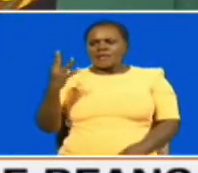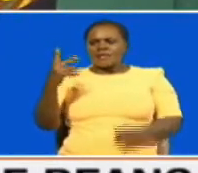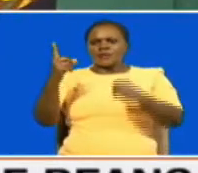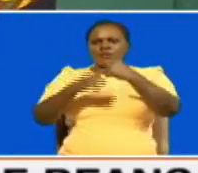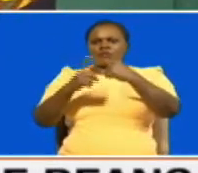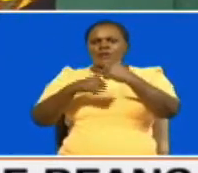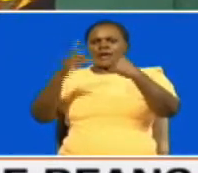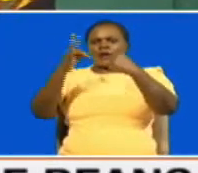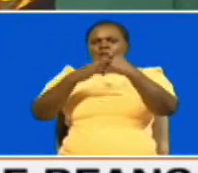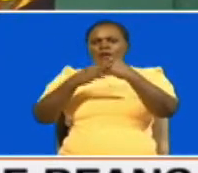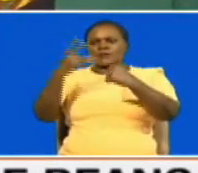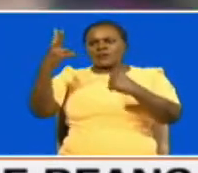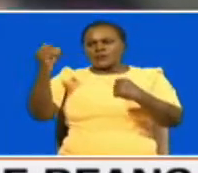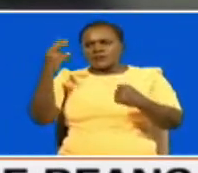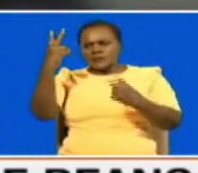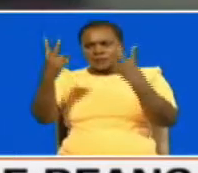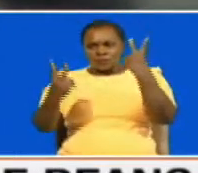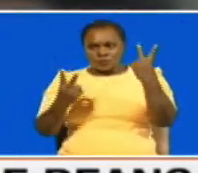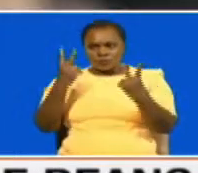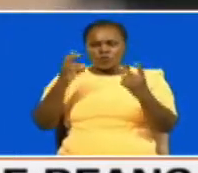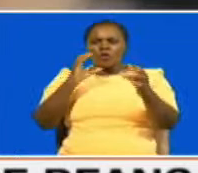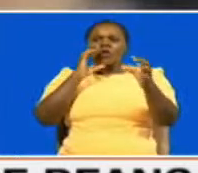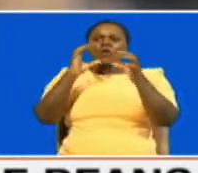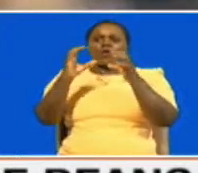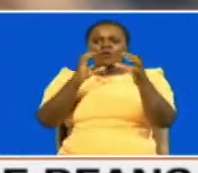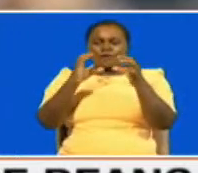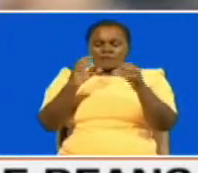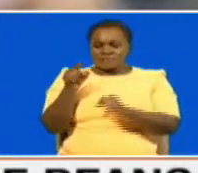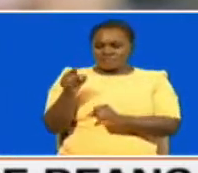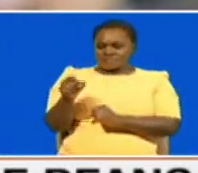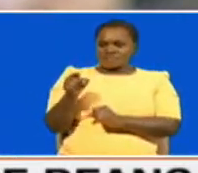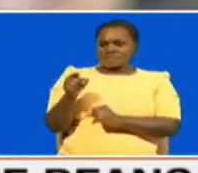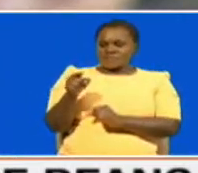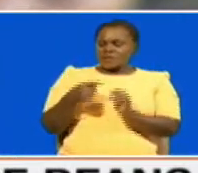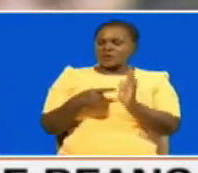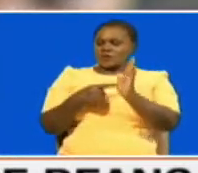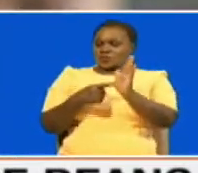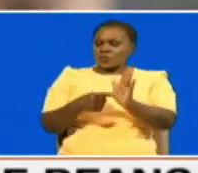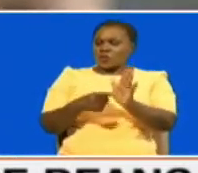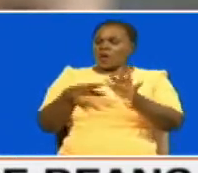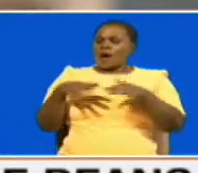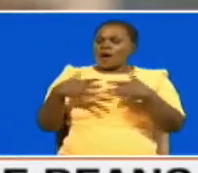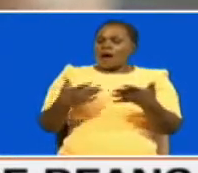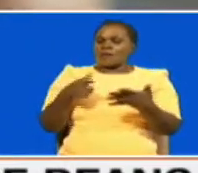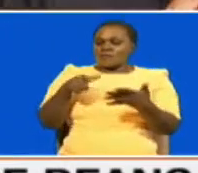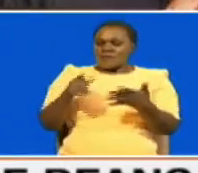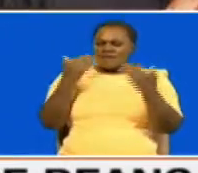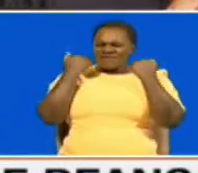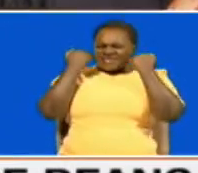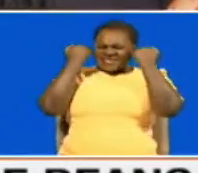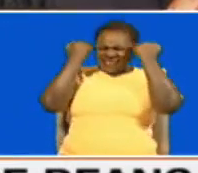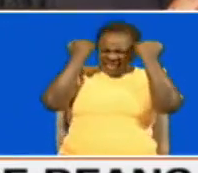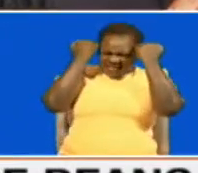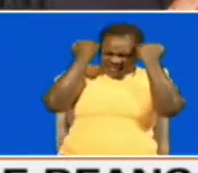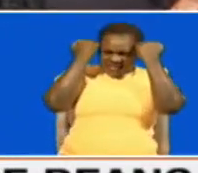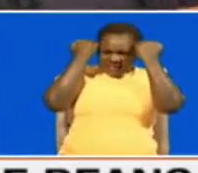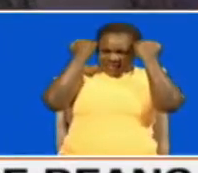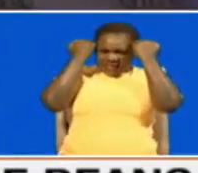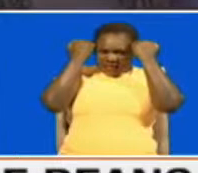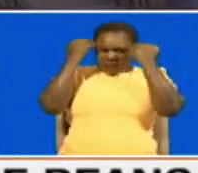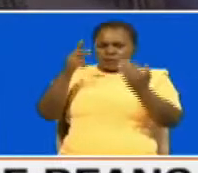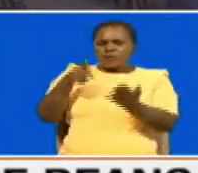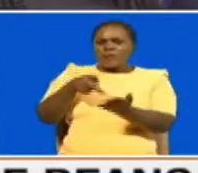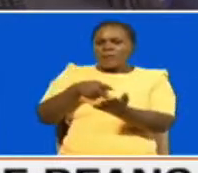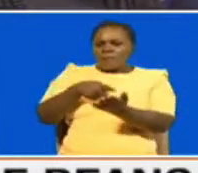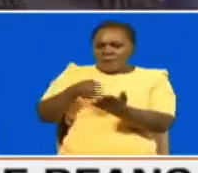and august 2022 conversations she says illustrate just how she was put under pressure to release